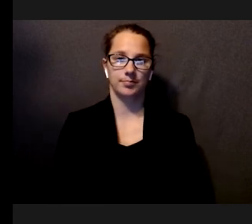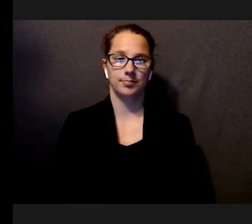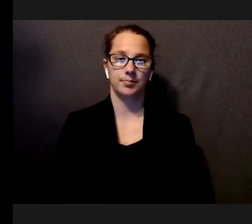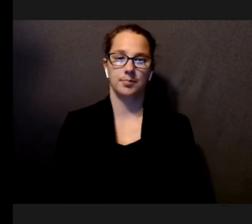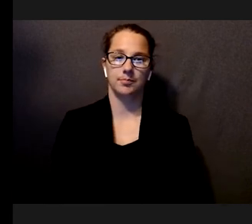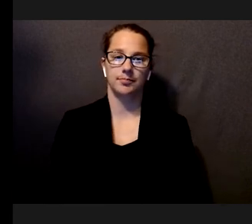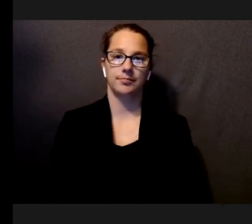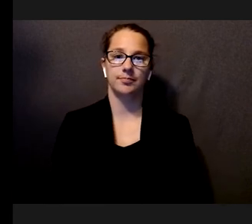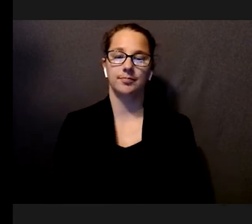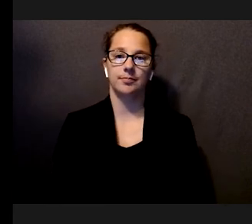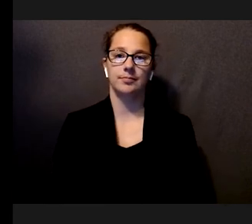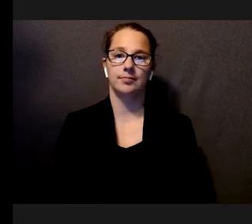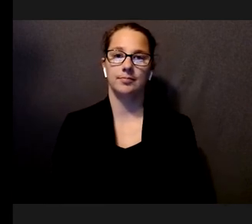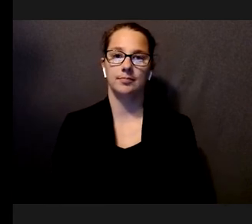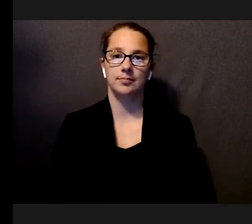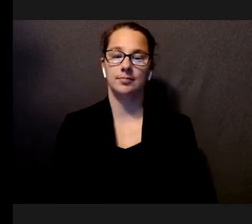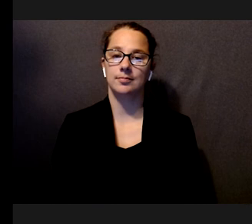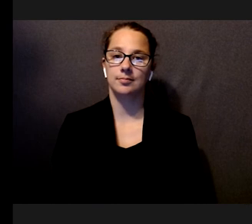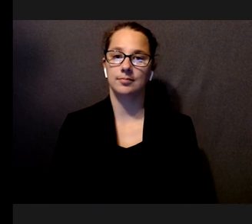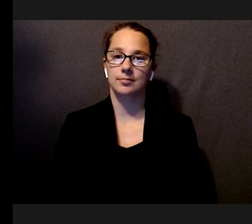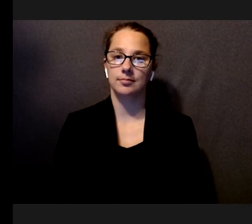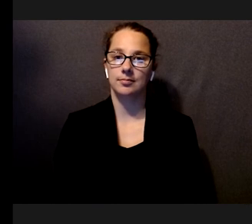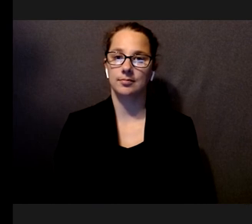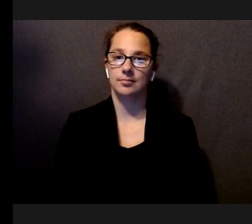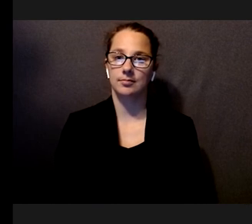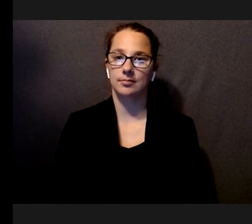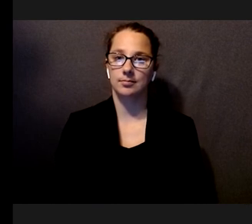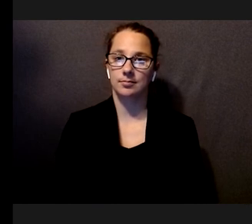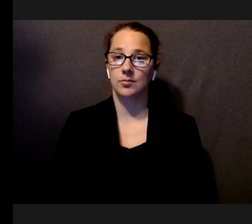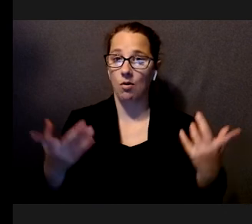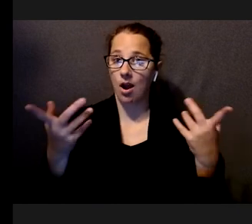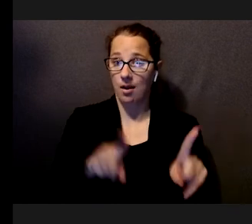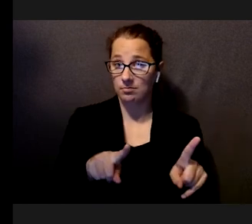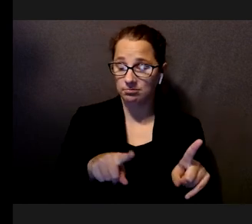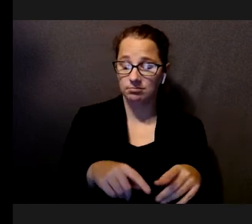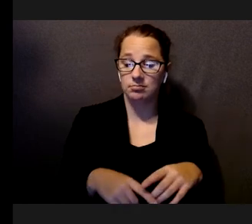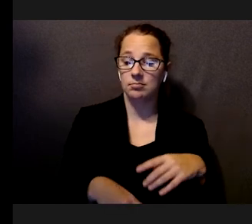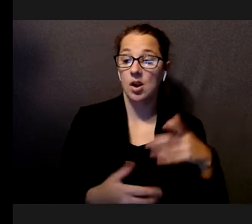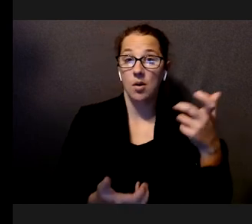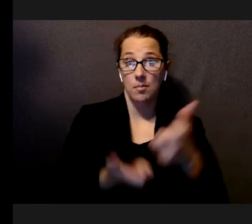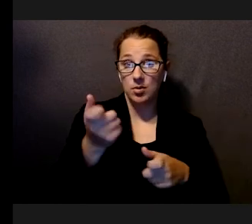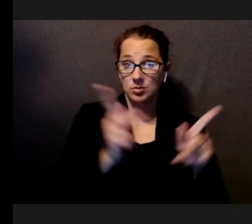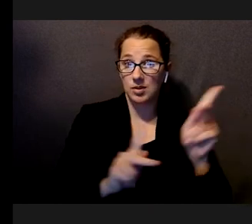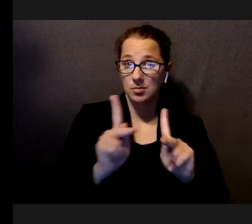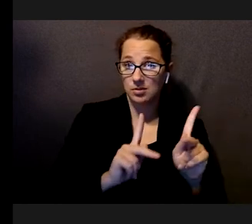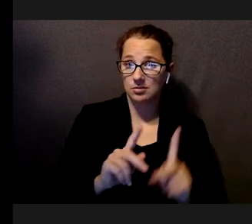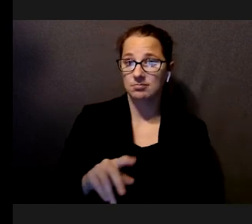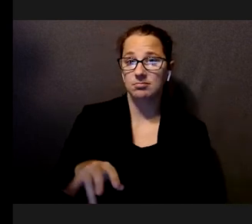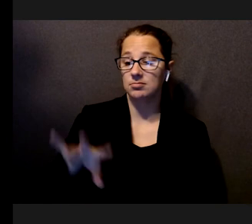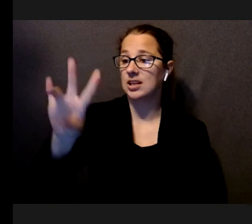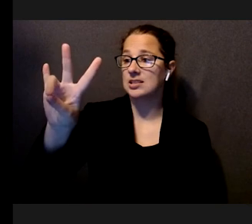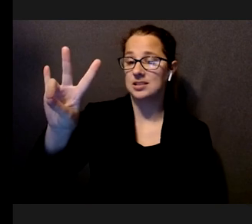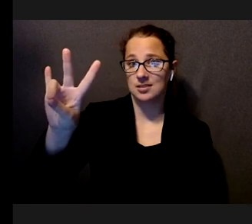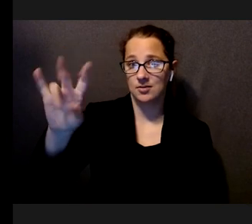So, we found was that most participants, 7